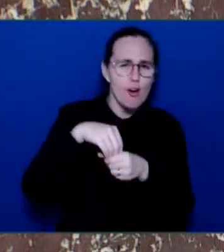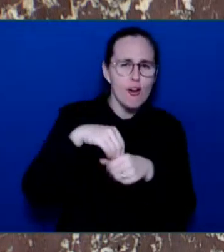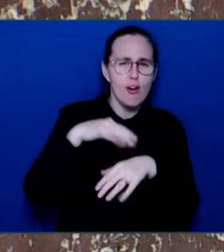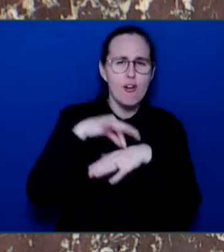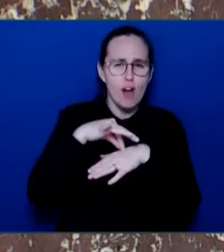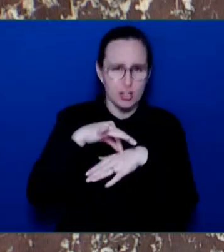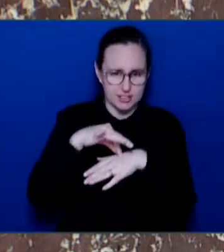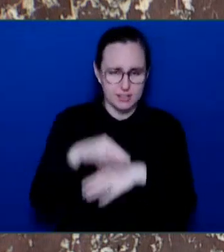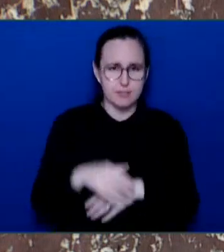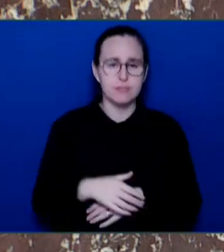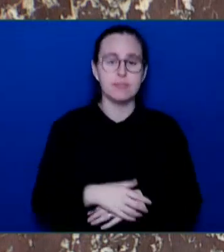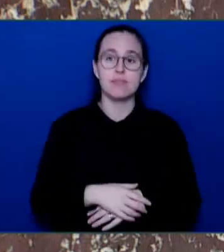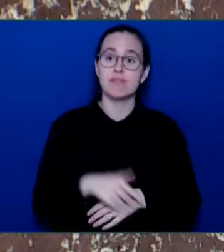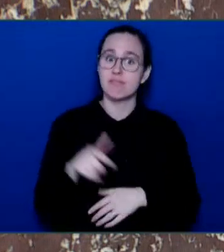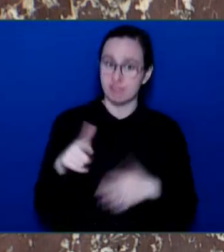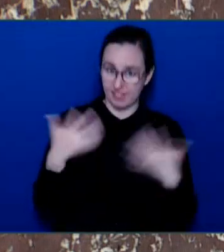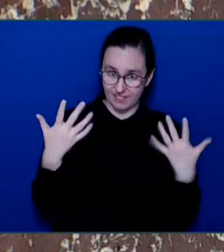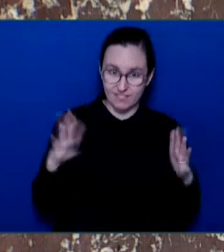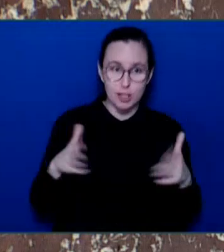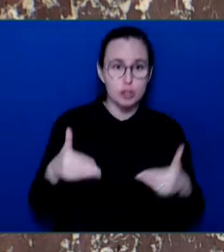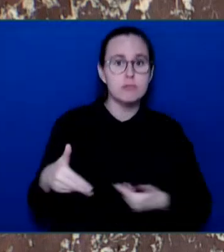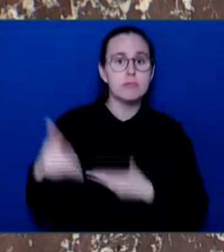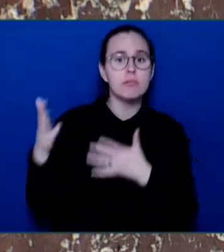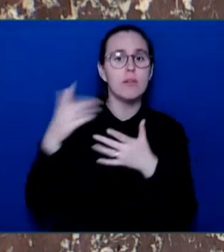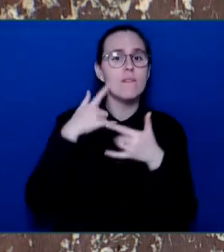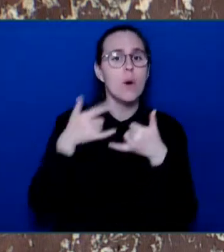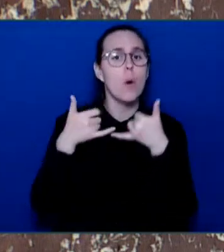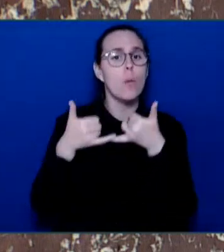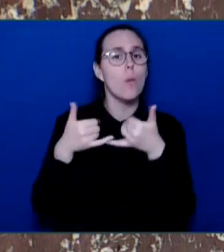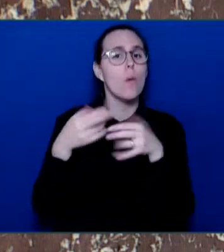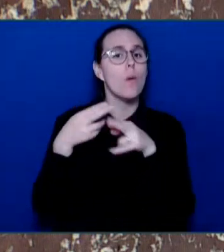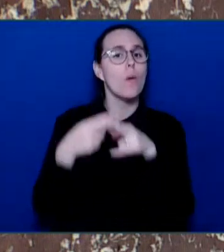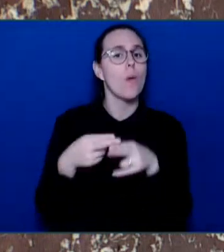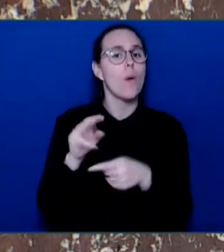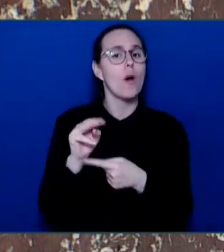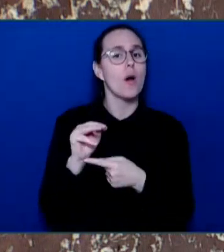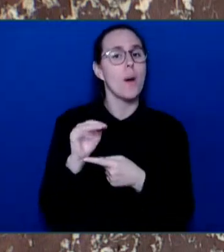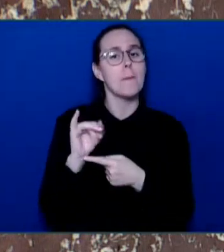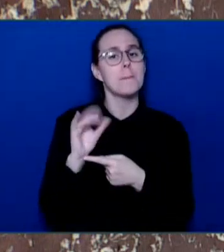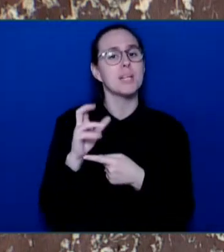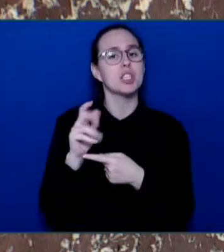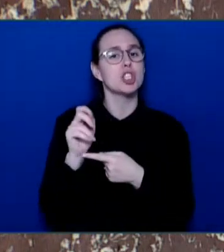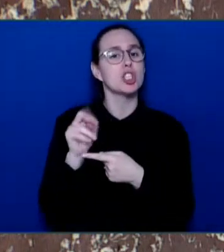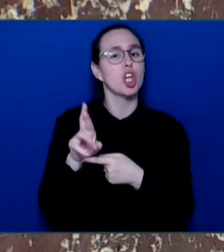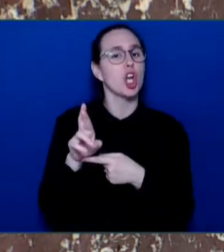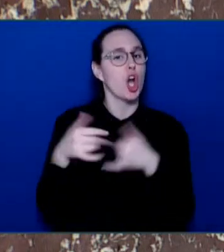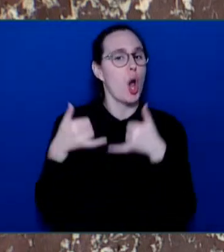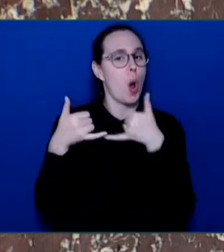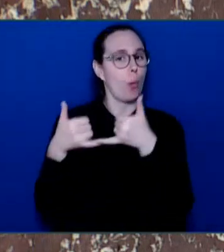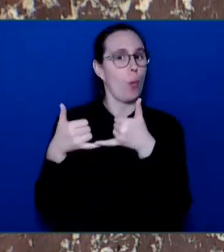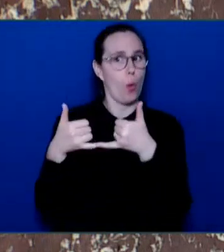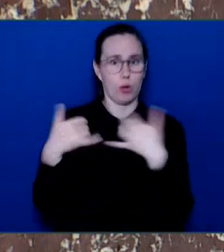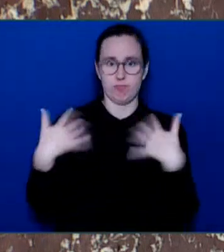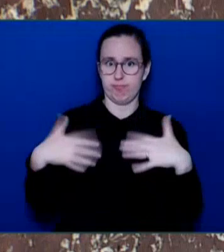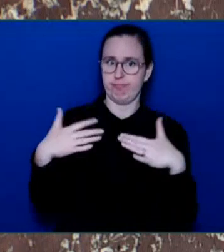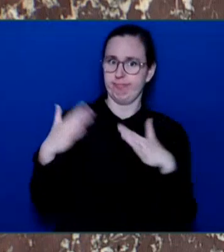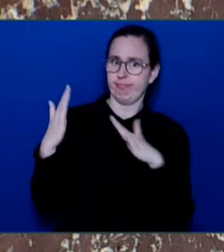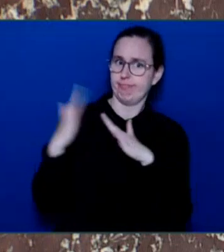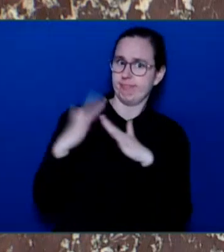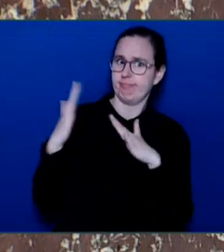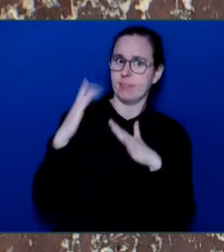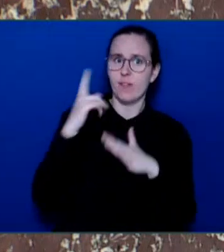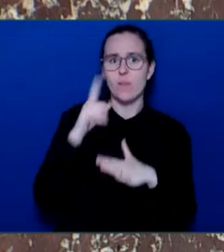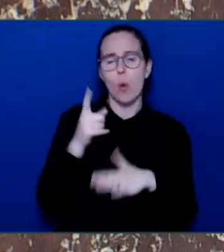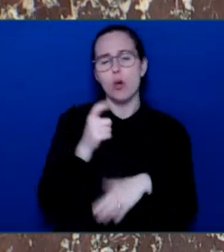in journalism in Canada. They went out to Ottawa to try to win that award. It's